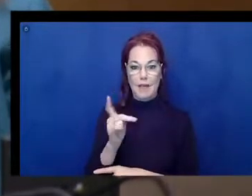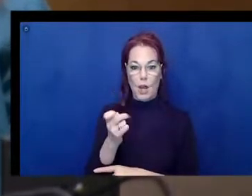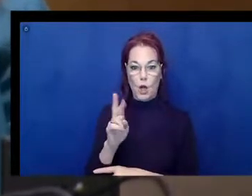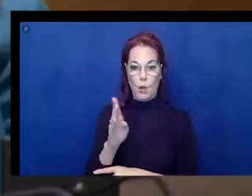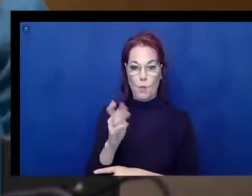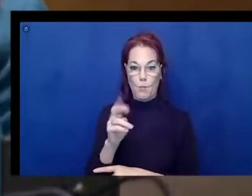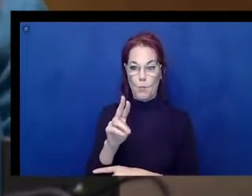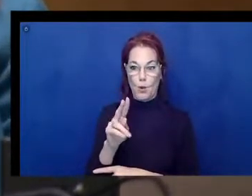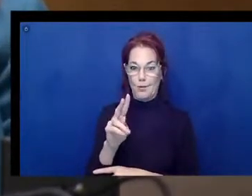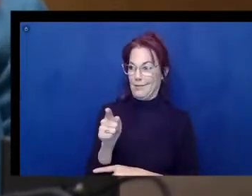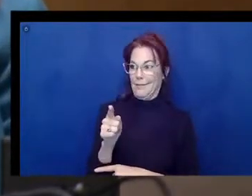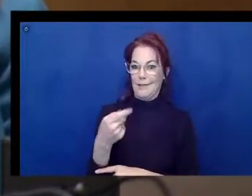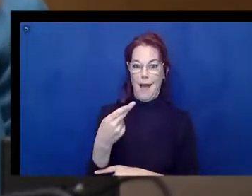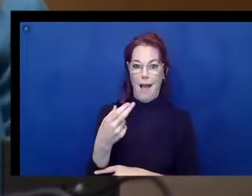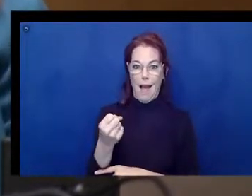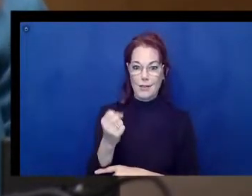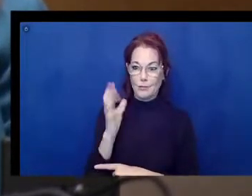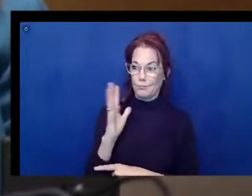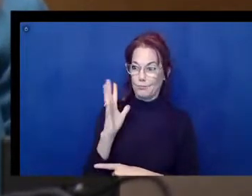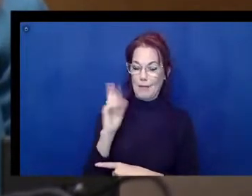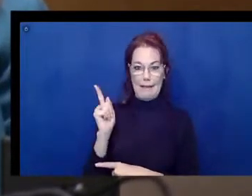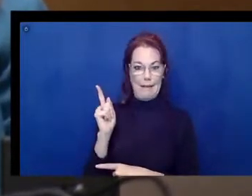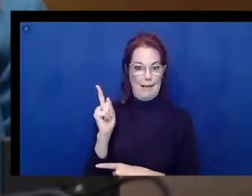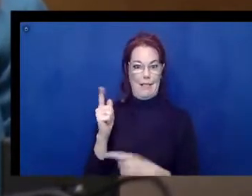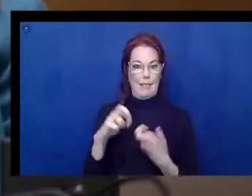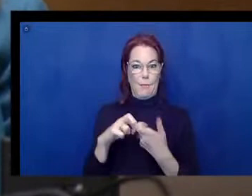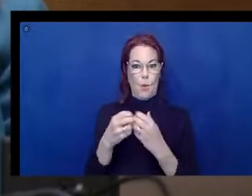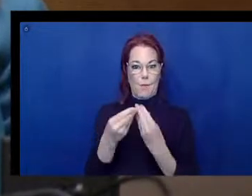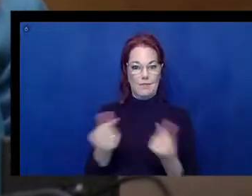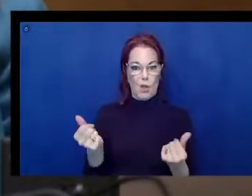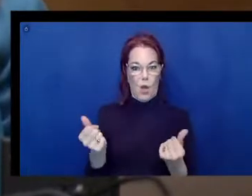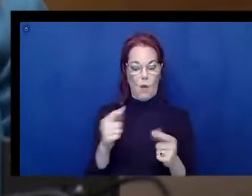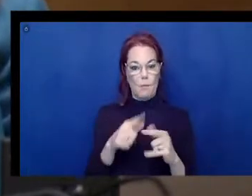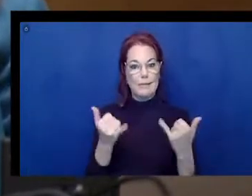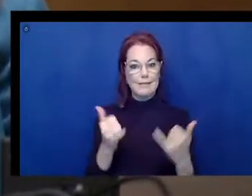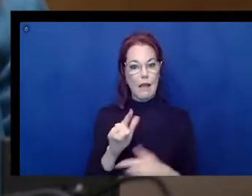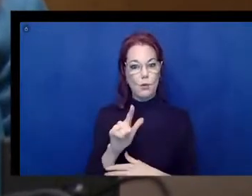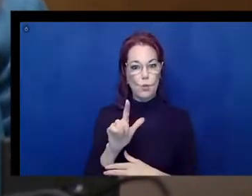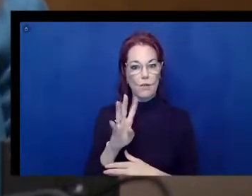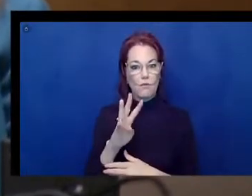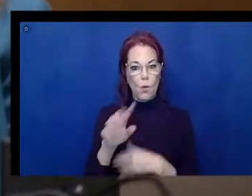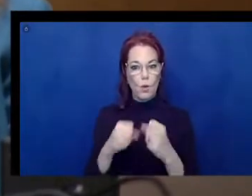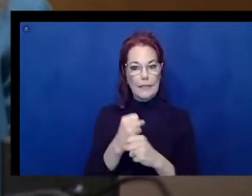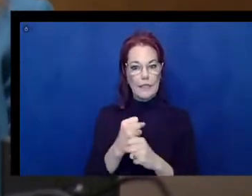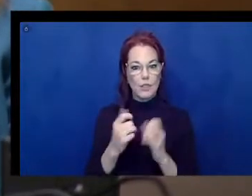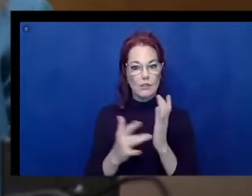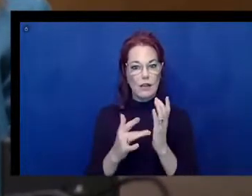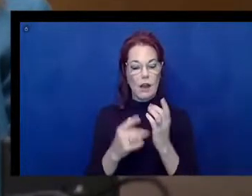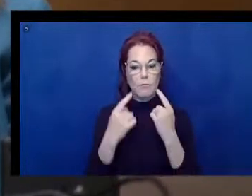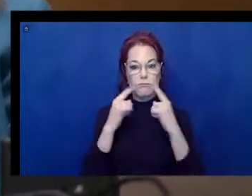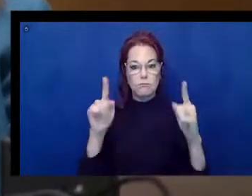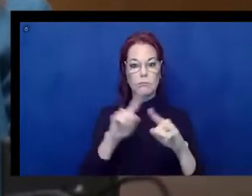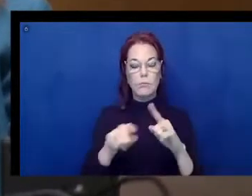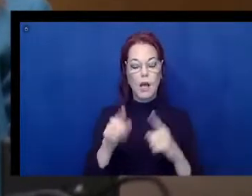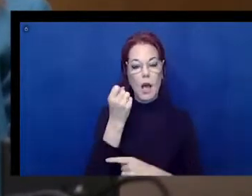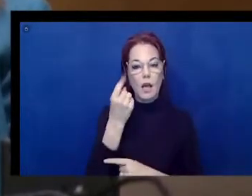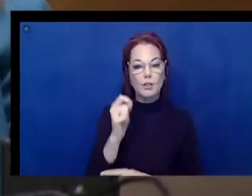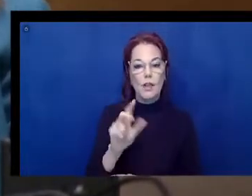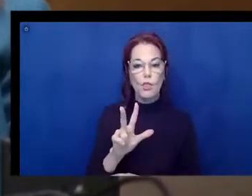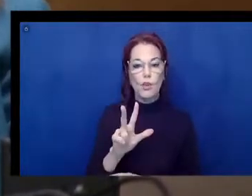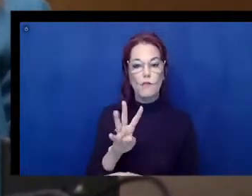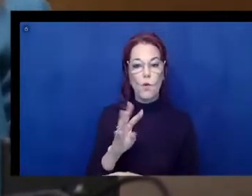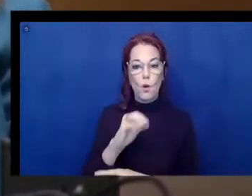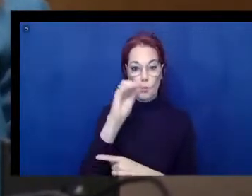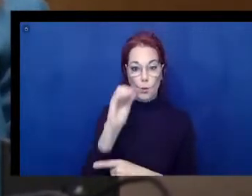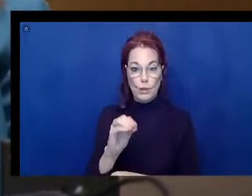required federal agencies to make their technology accessible for 24 years. But 30% of the most popular federal government